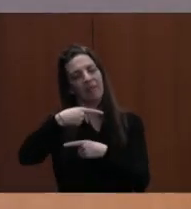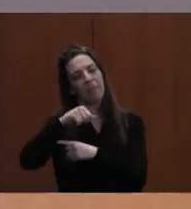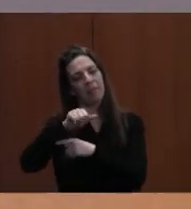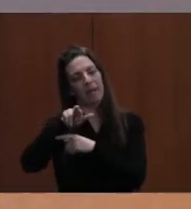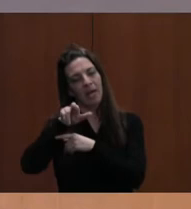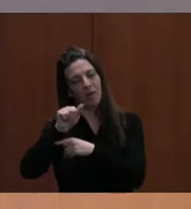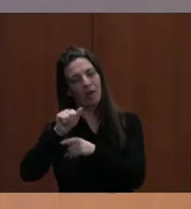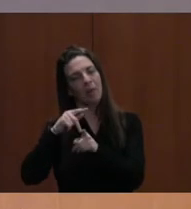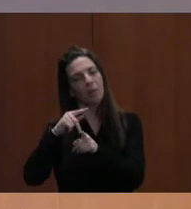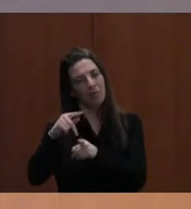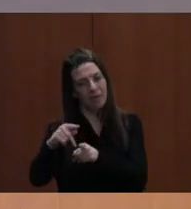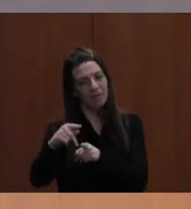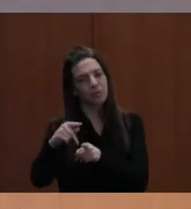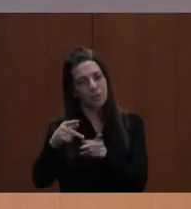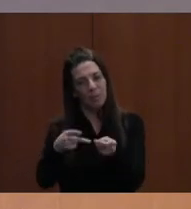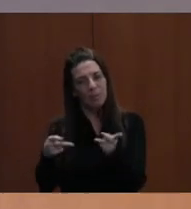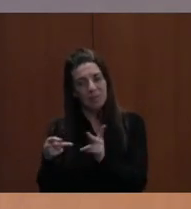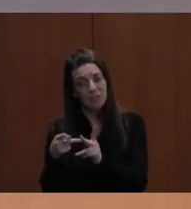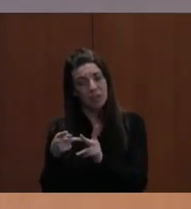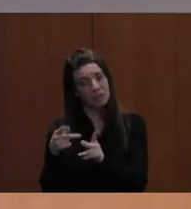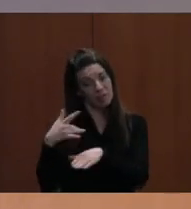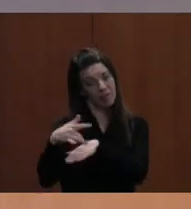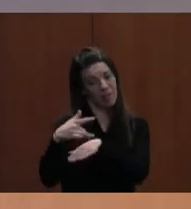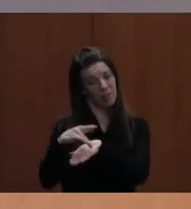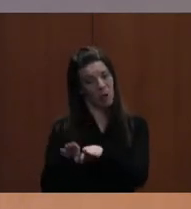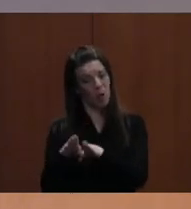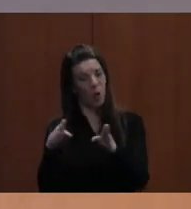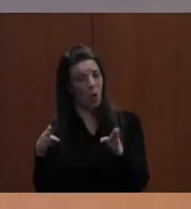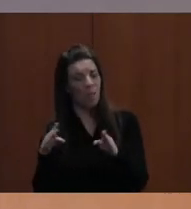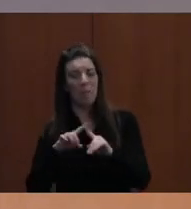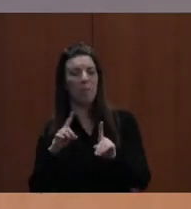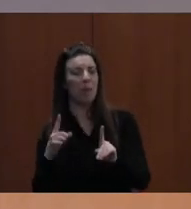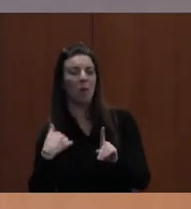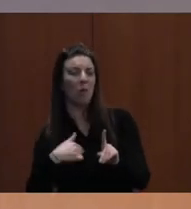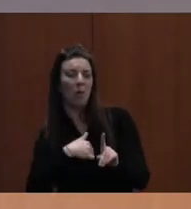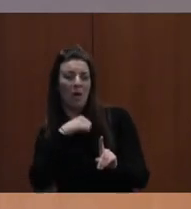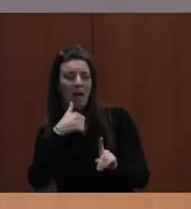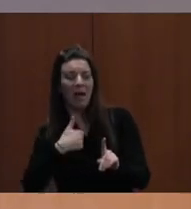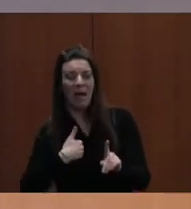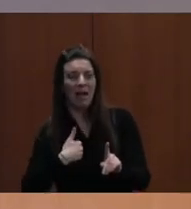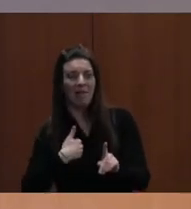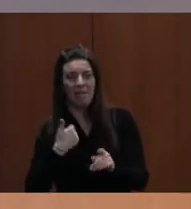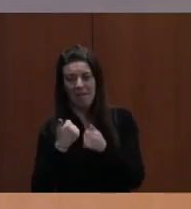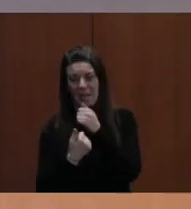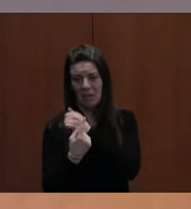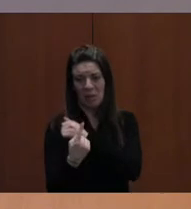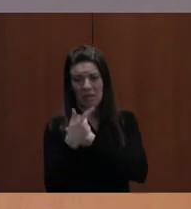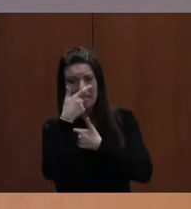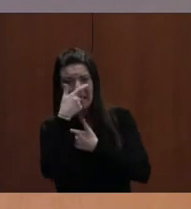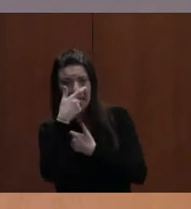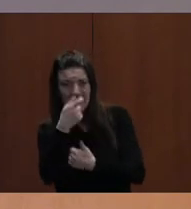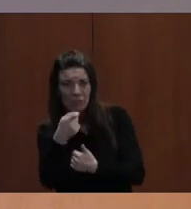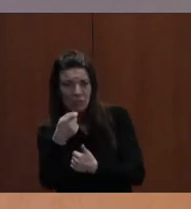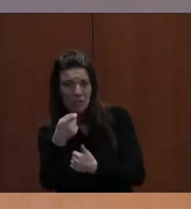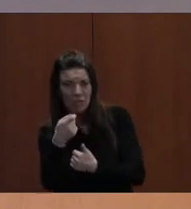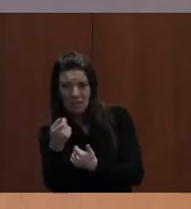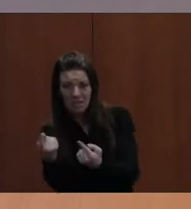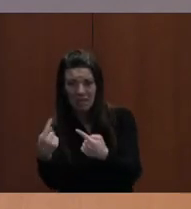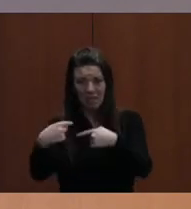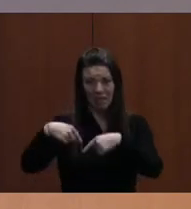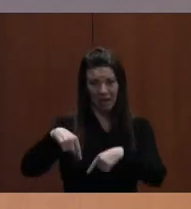open, but we don't have anybody to fill them because nobody's coming forth to take those positions. So